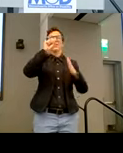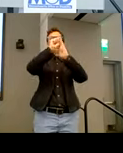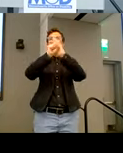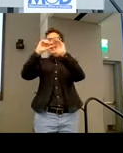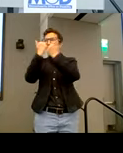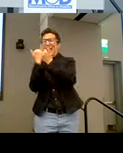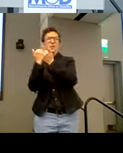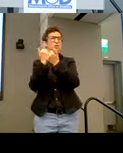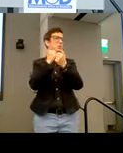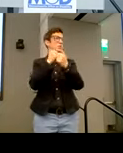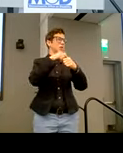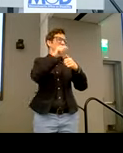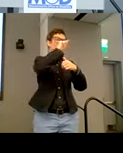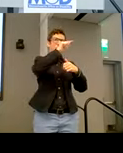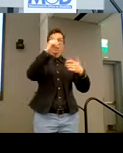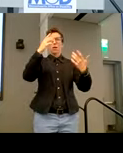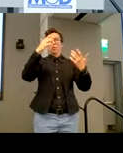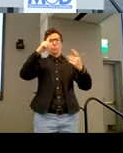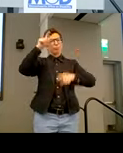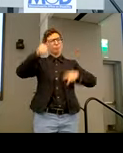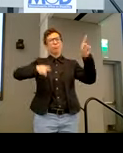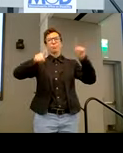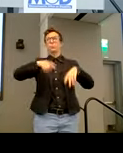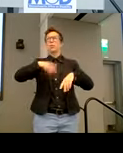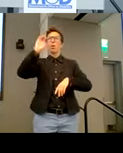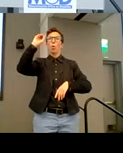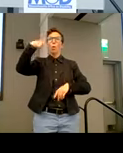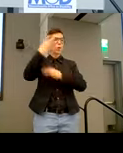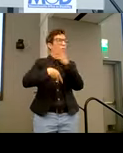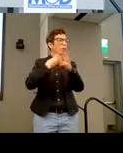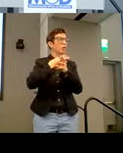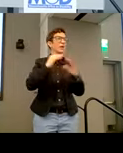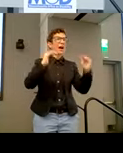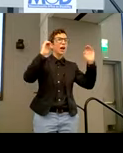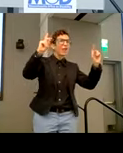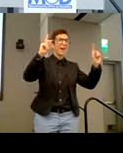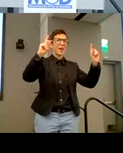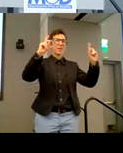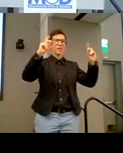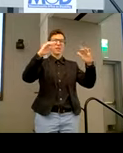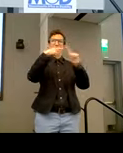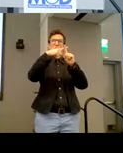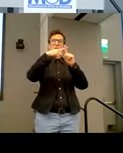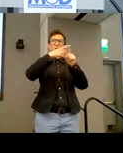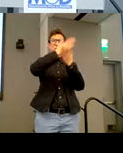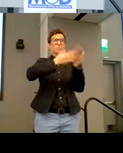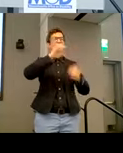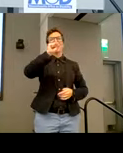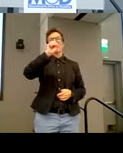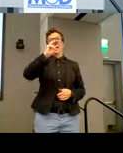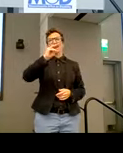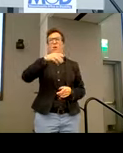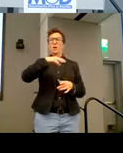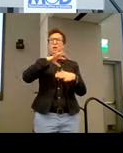agencies and the functions within the agencies, the corporate sector, higher ed and expertise. You know, you